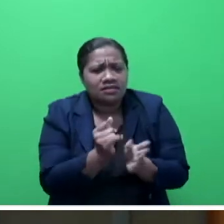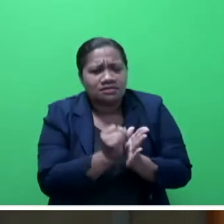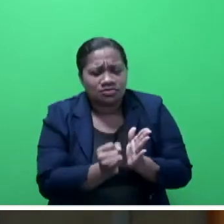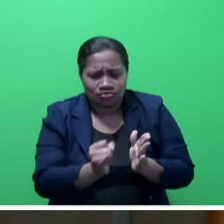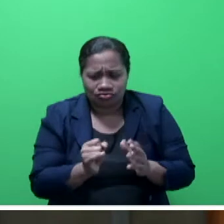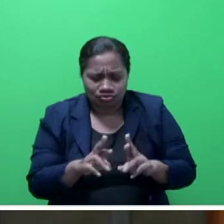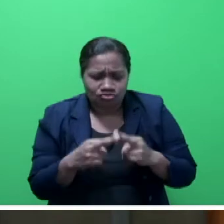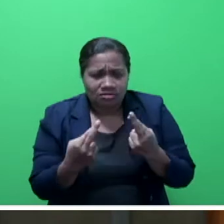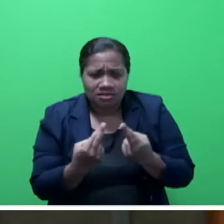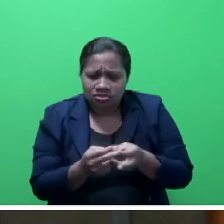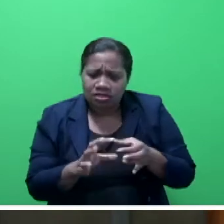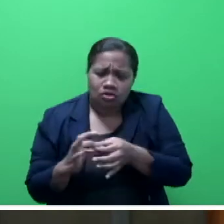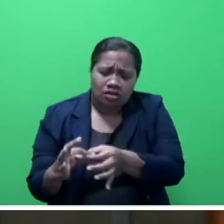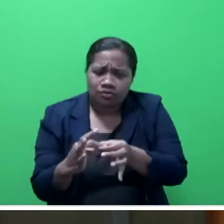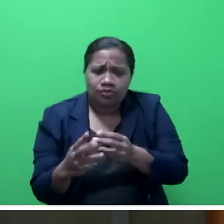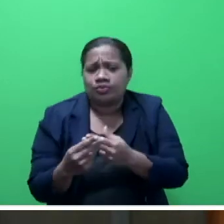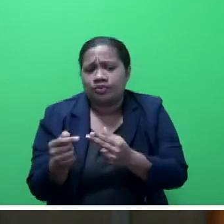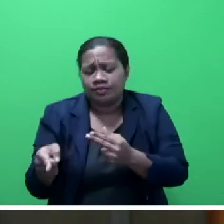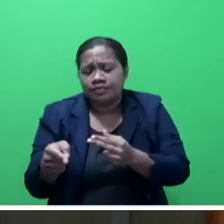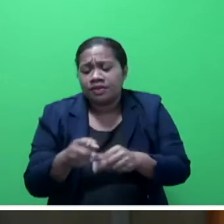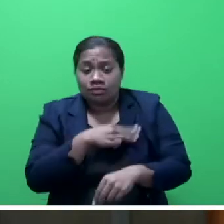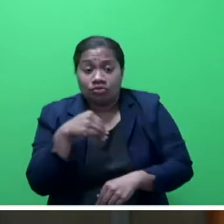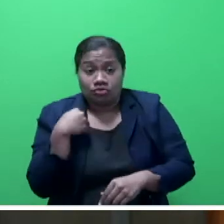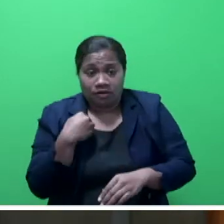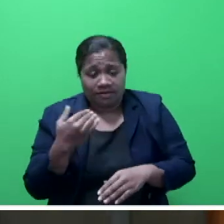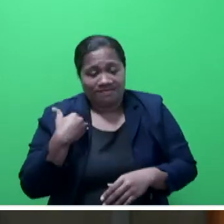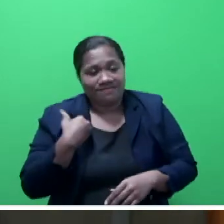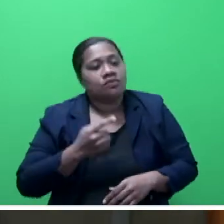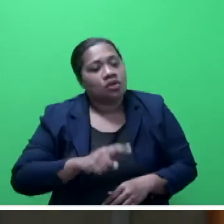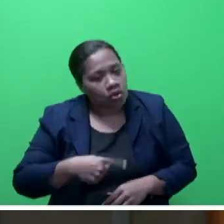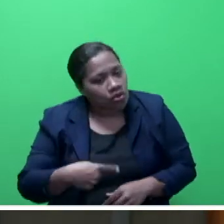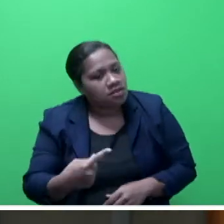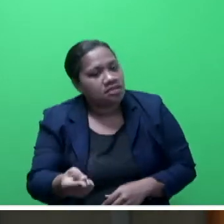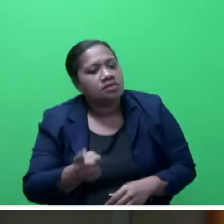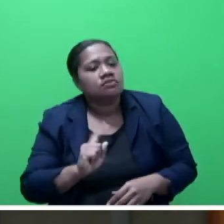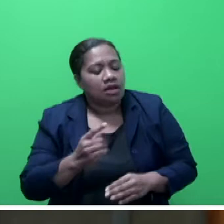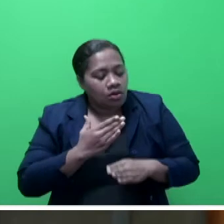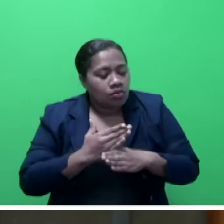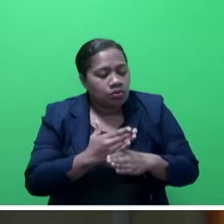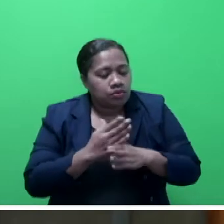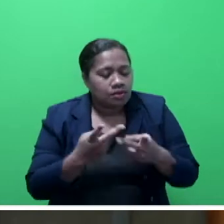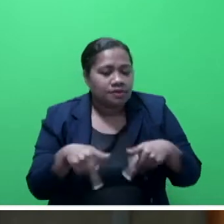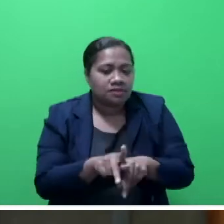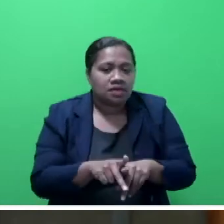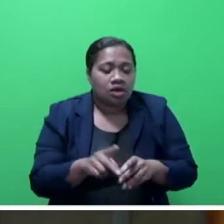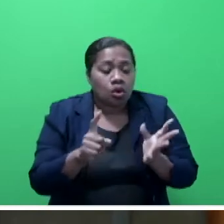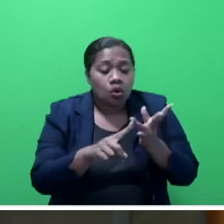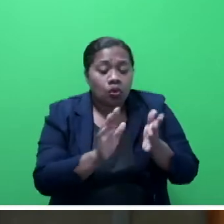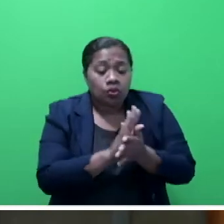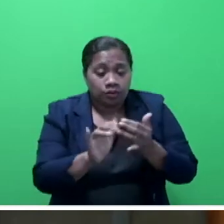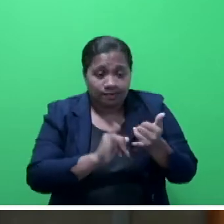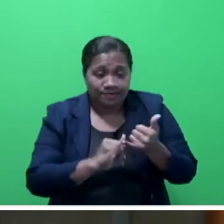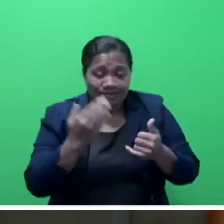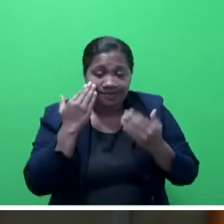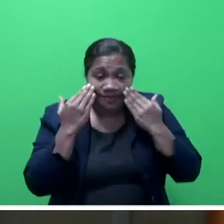collaboration with the Ministry of Health, will continue our workplace OHS awareness, inspection and